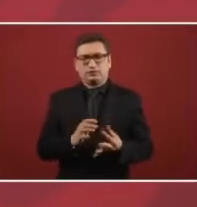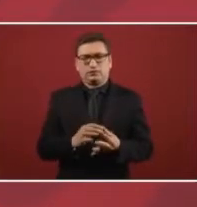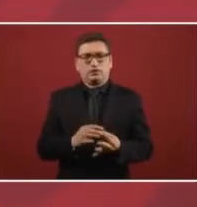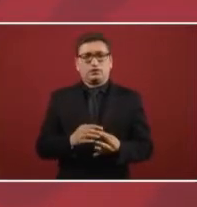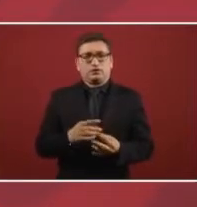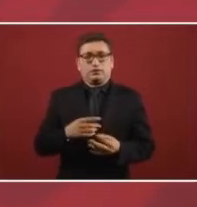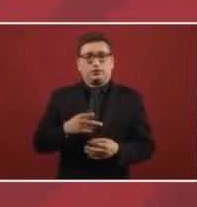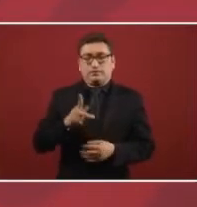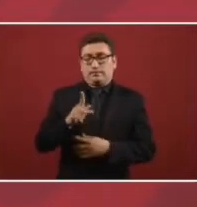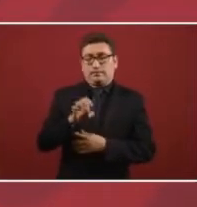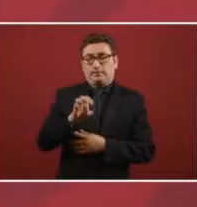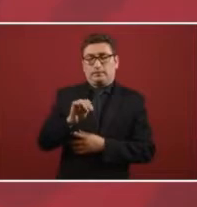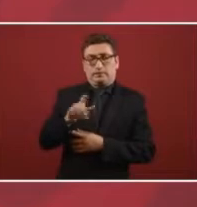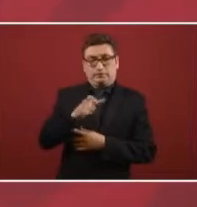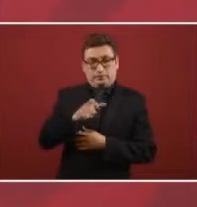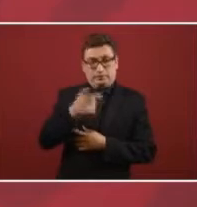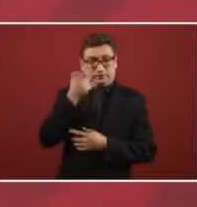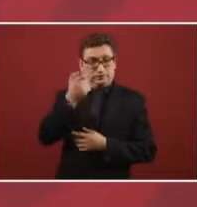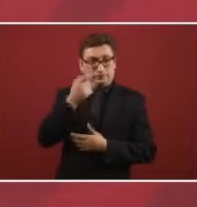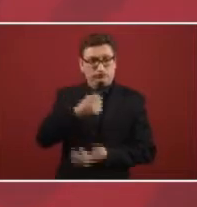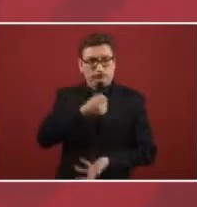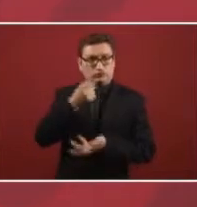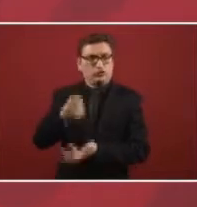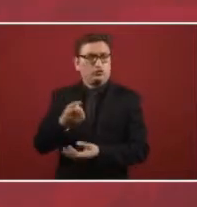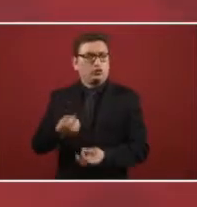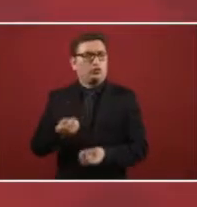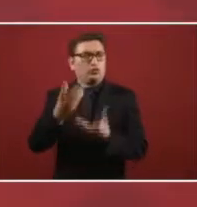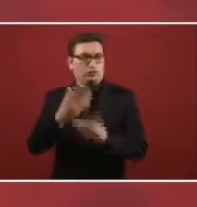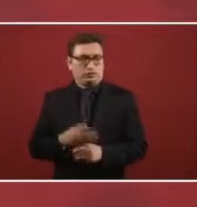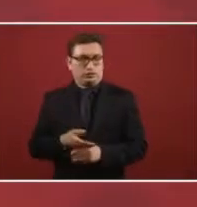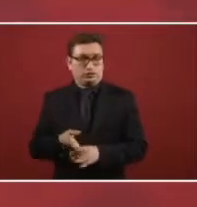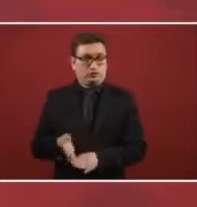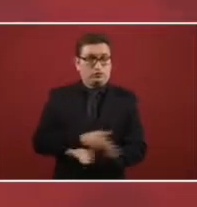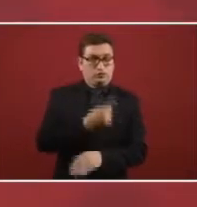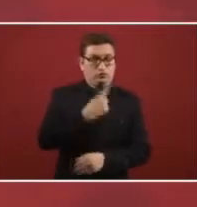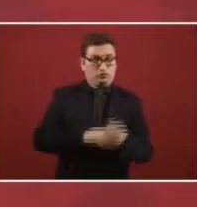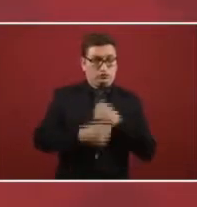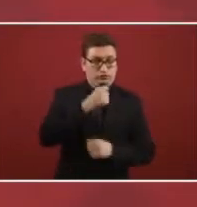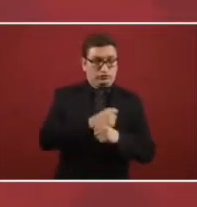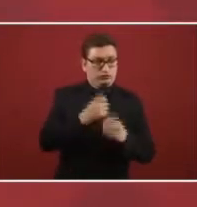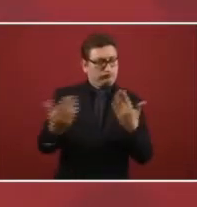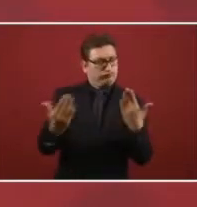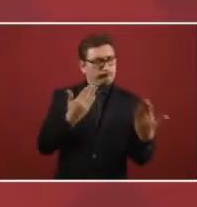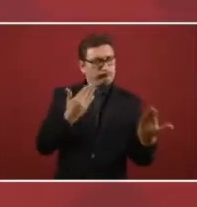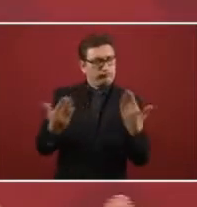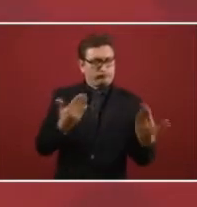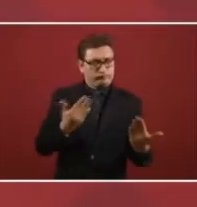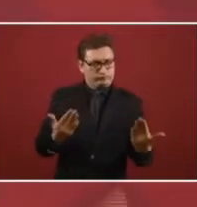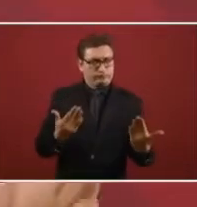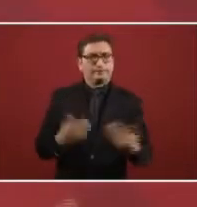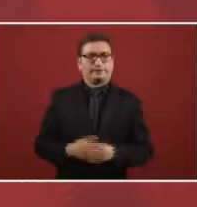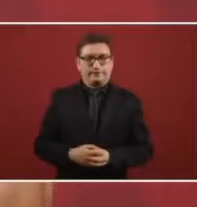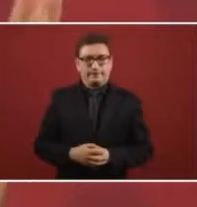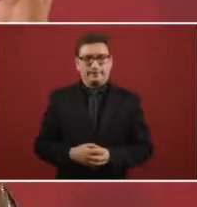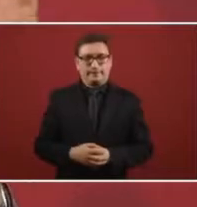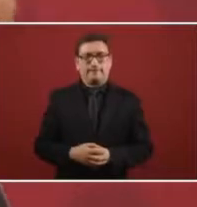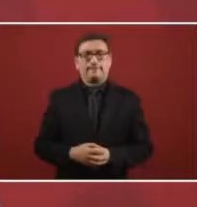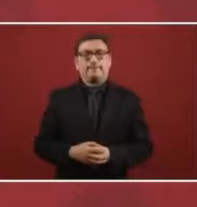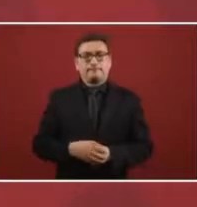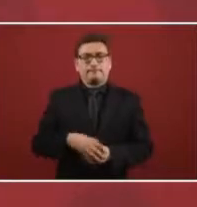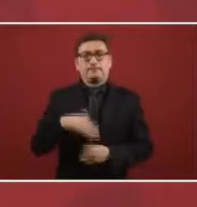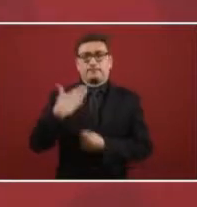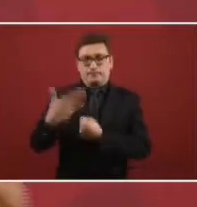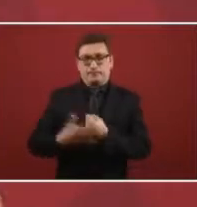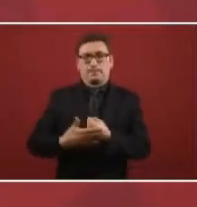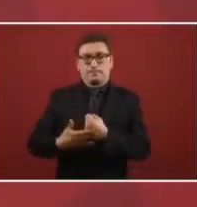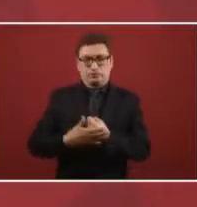has it meant this investment with Pemex in relation to the previous year and how much do